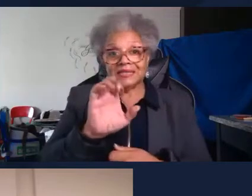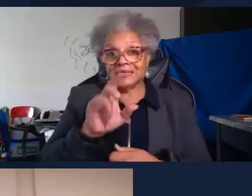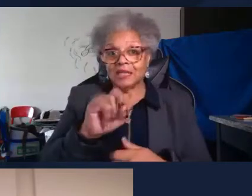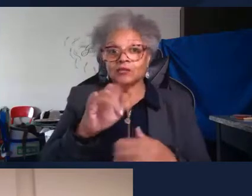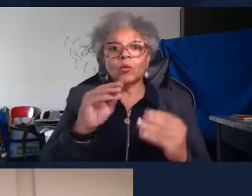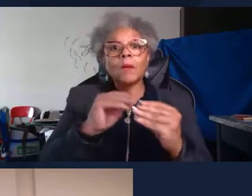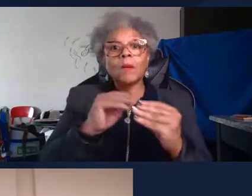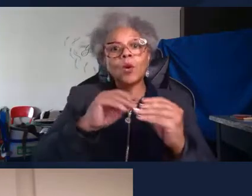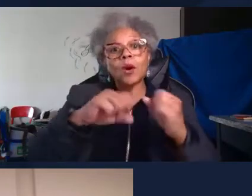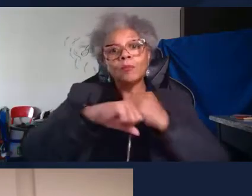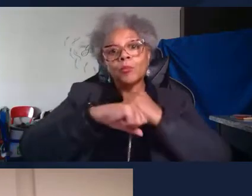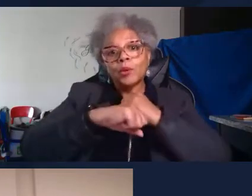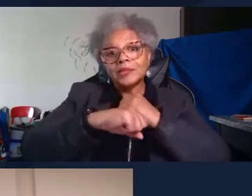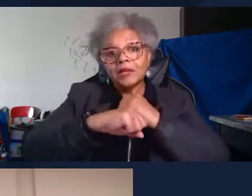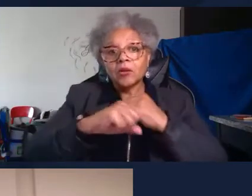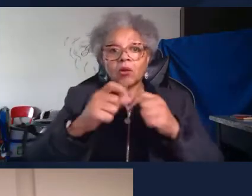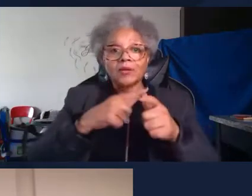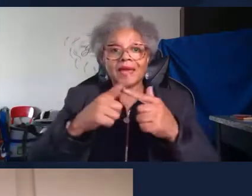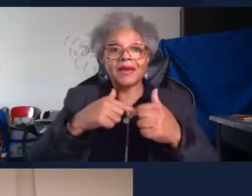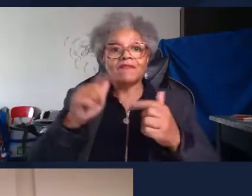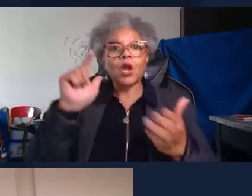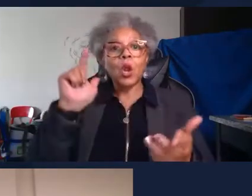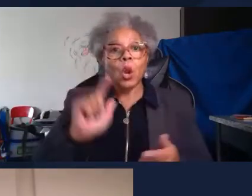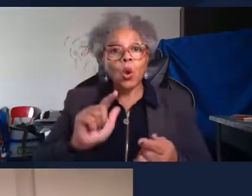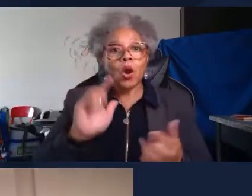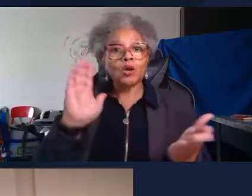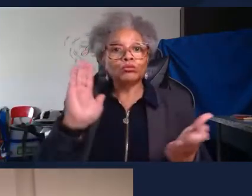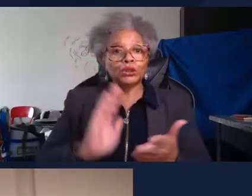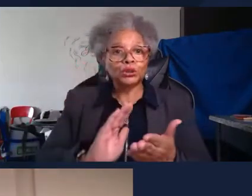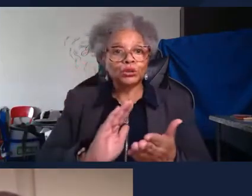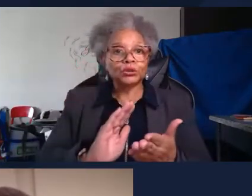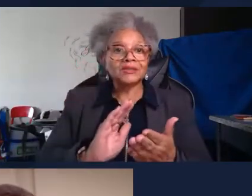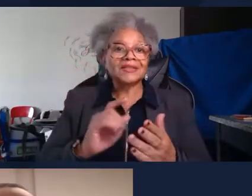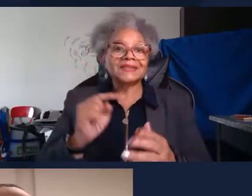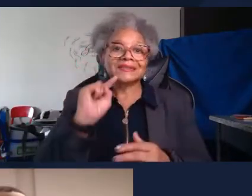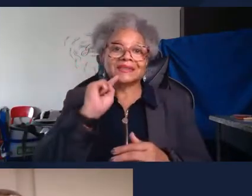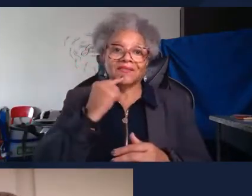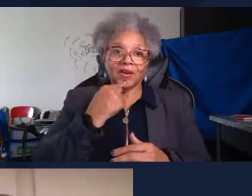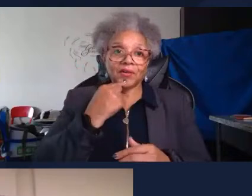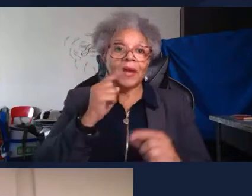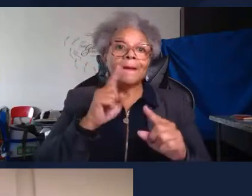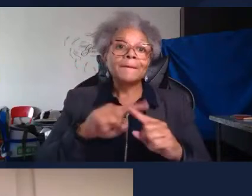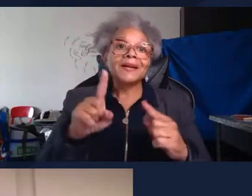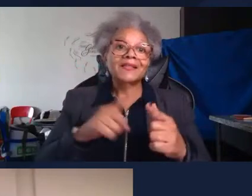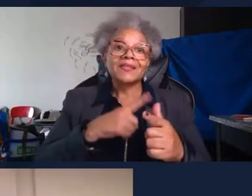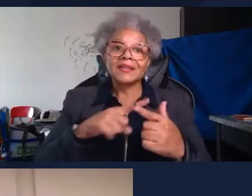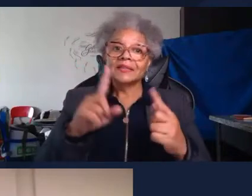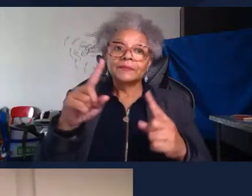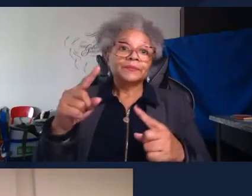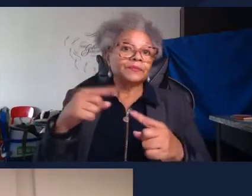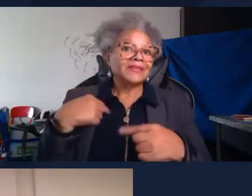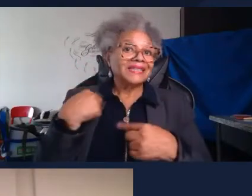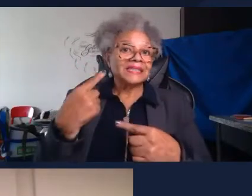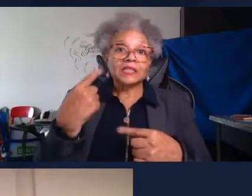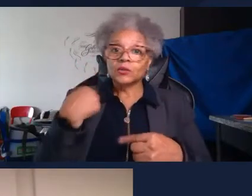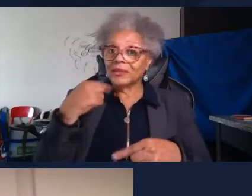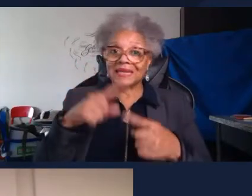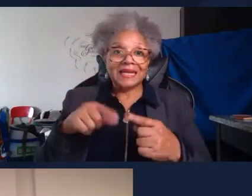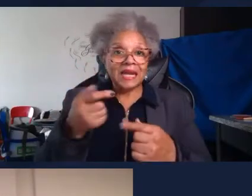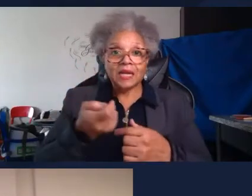or they had lower or reduced disease severity but then since we cannot rule out the